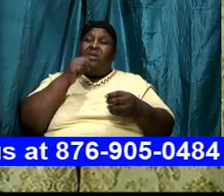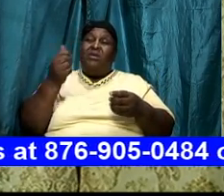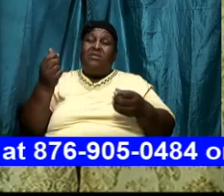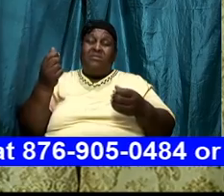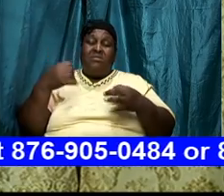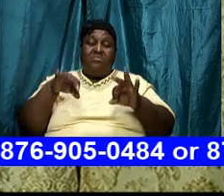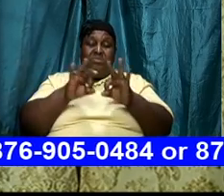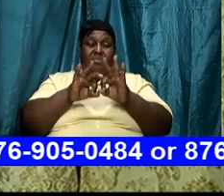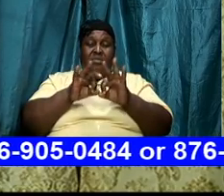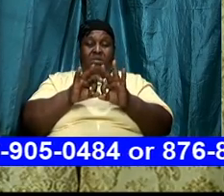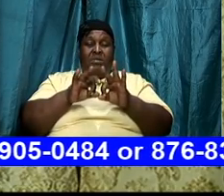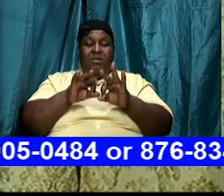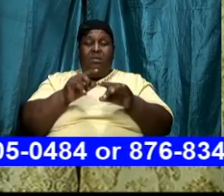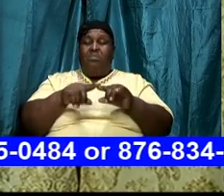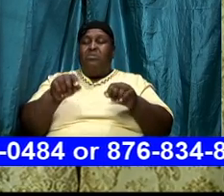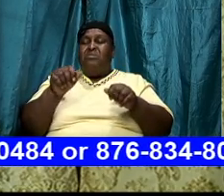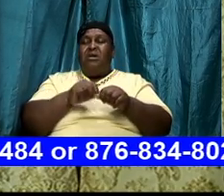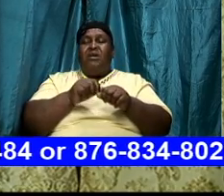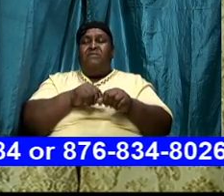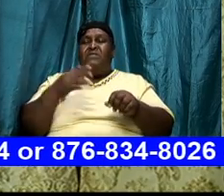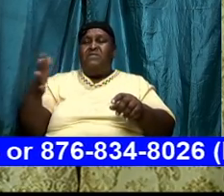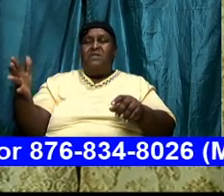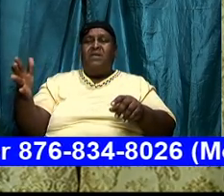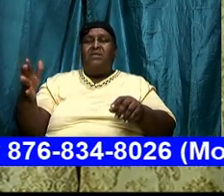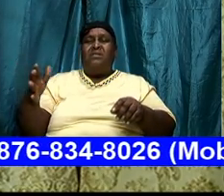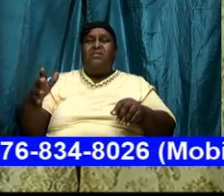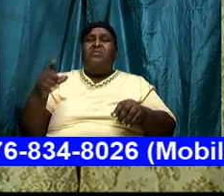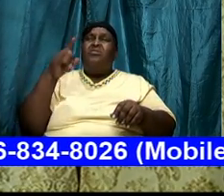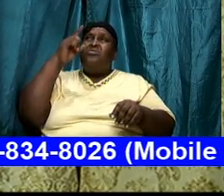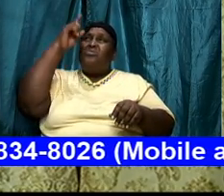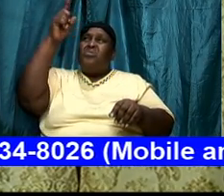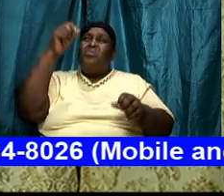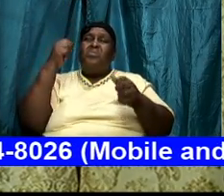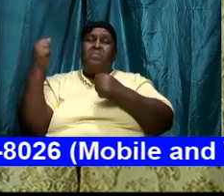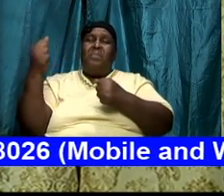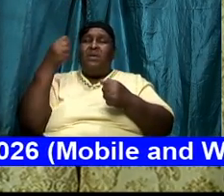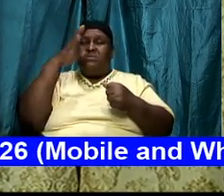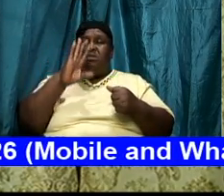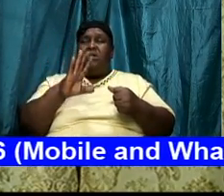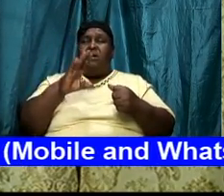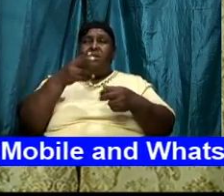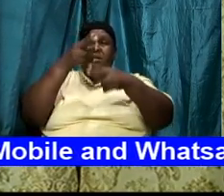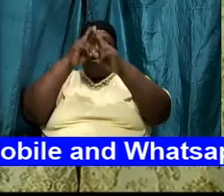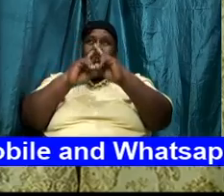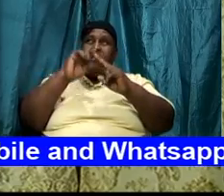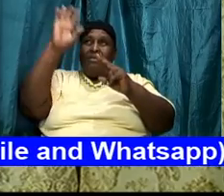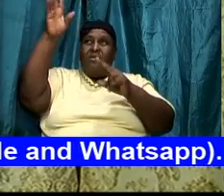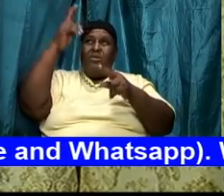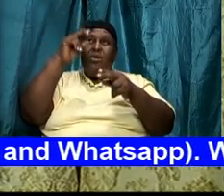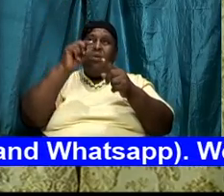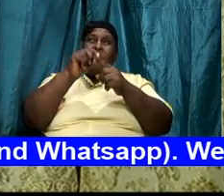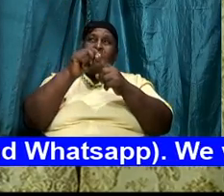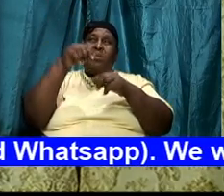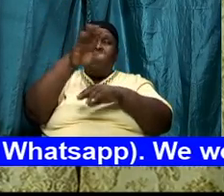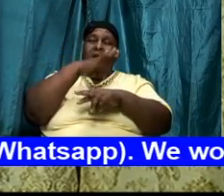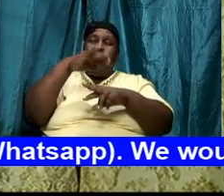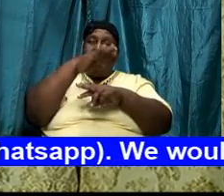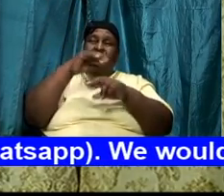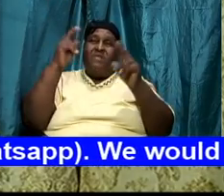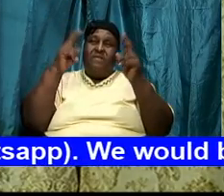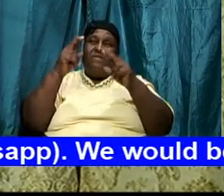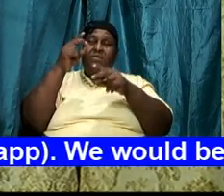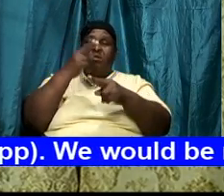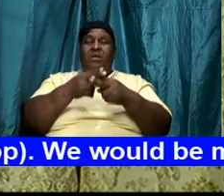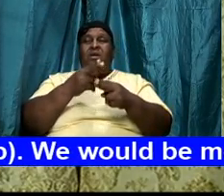is everything because you mighty God honor your word above your very